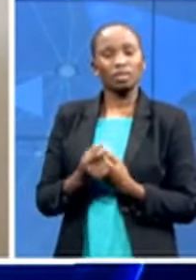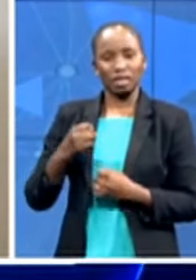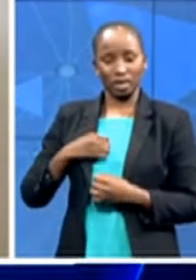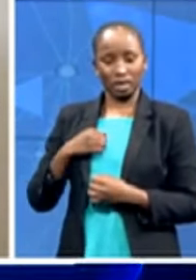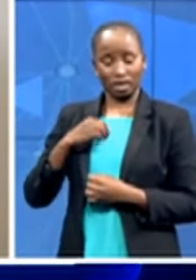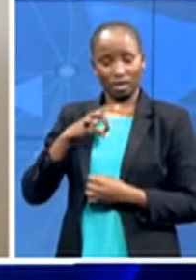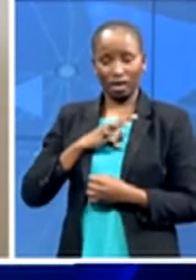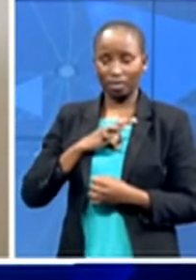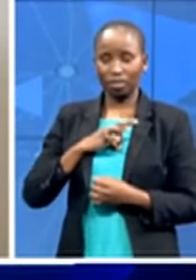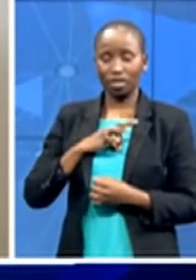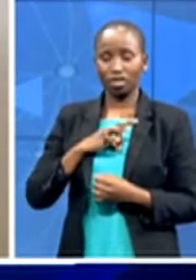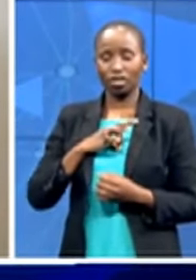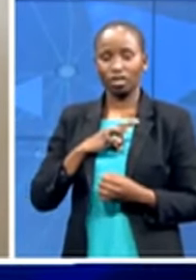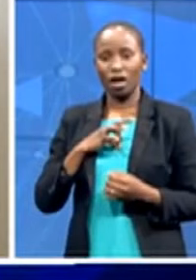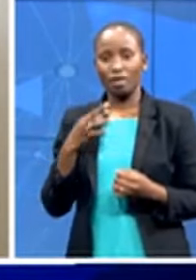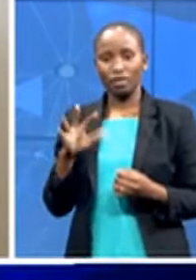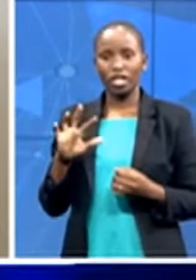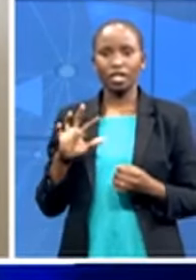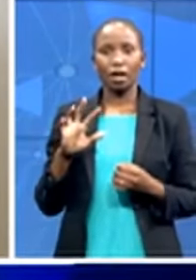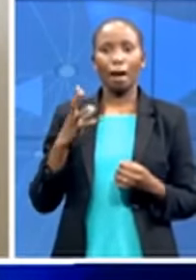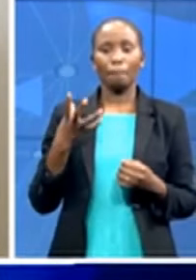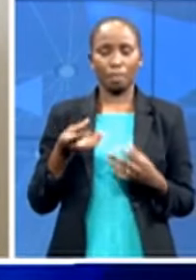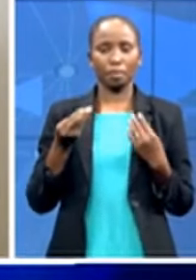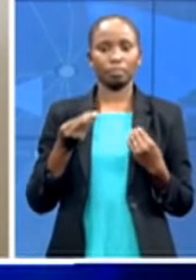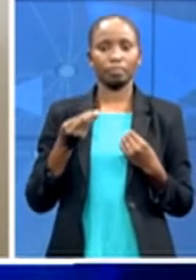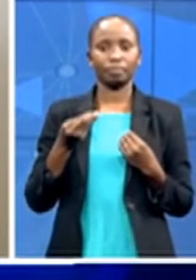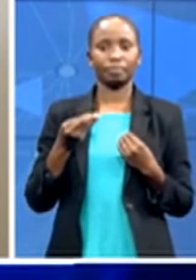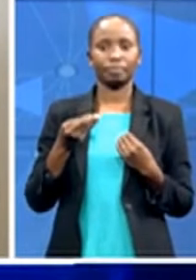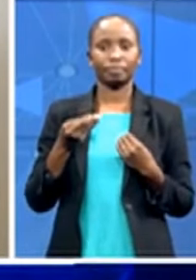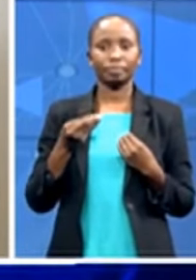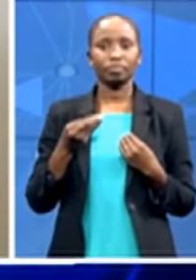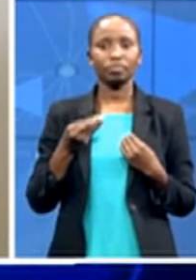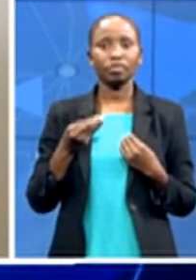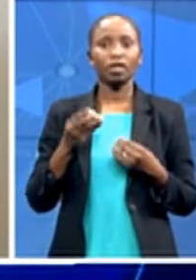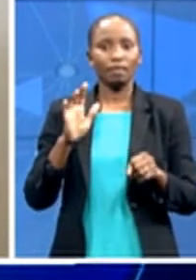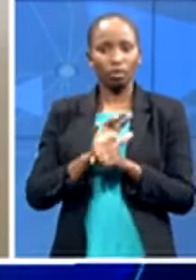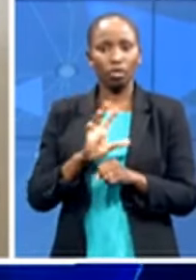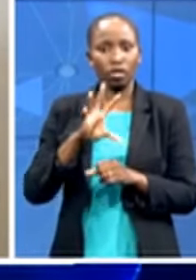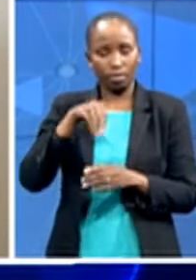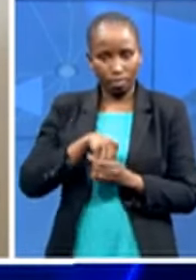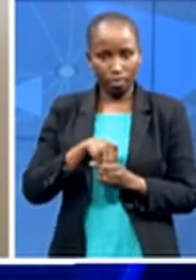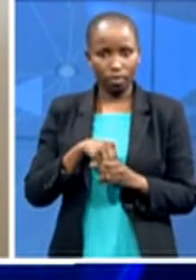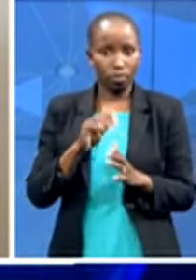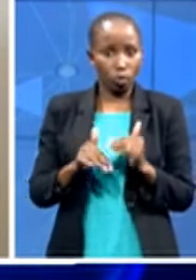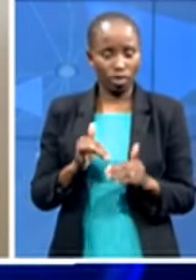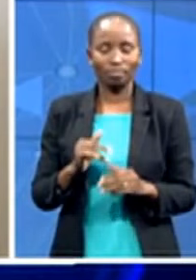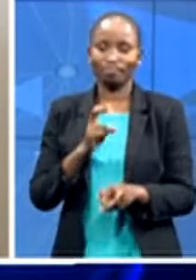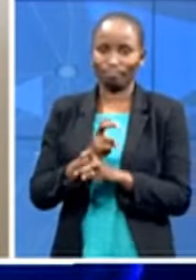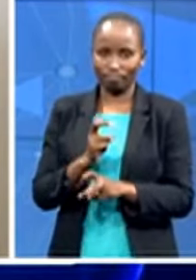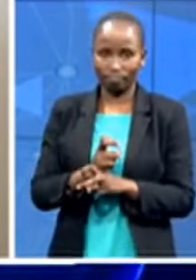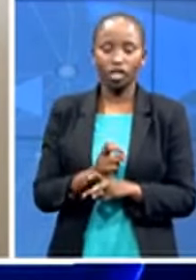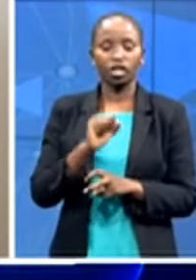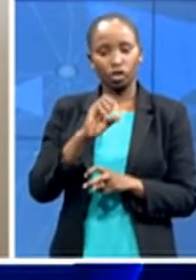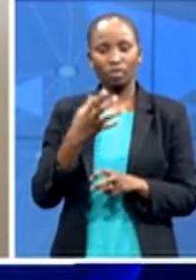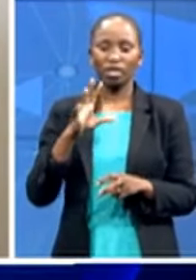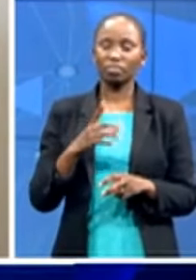get to to to fully absorb themselves in the process so we launched a training platform um which trained people on how to